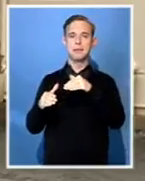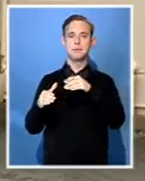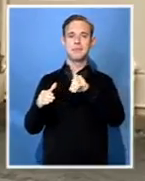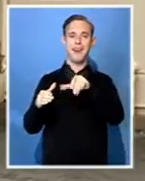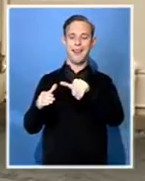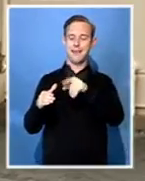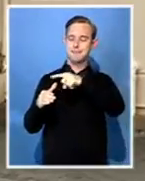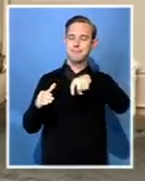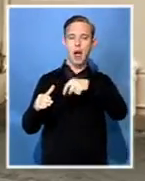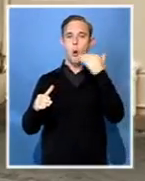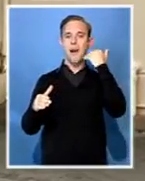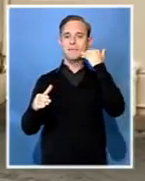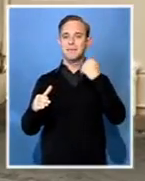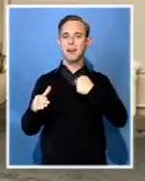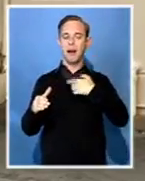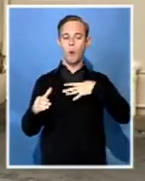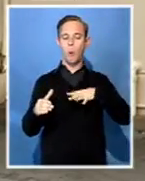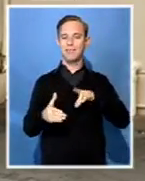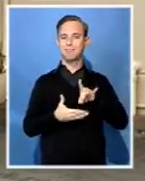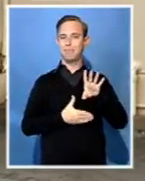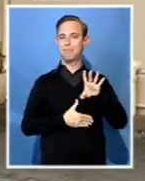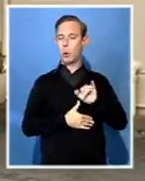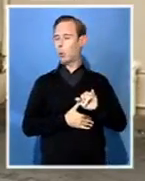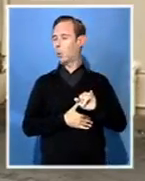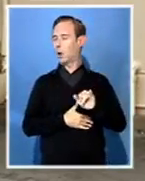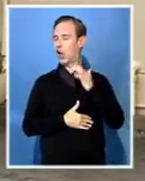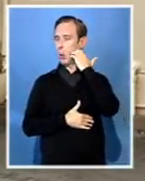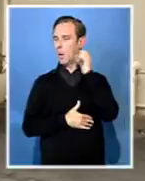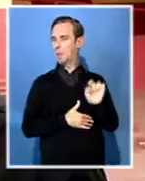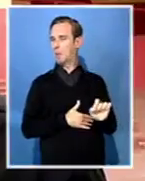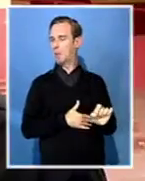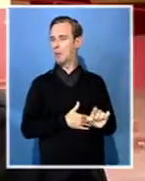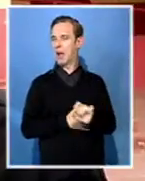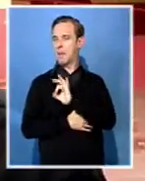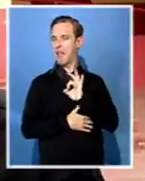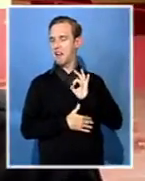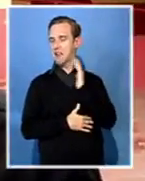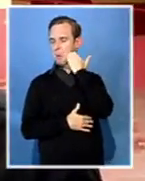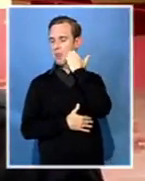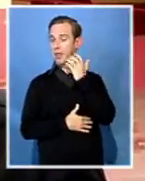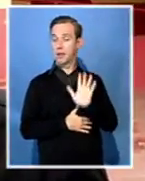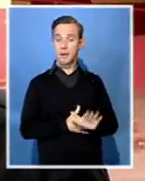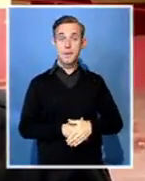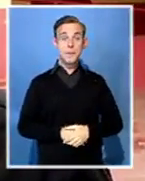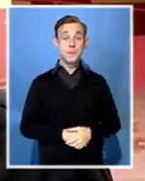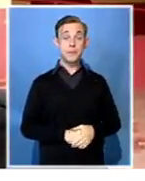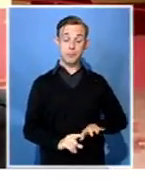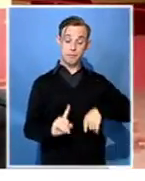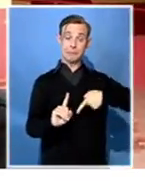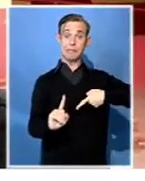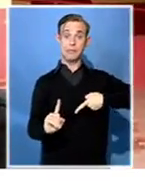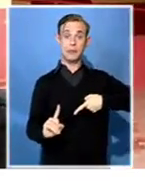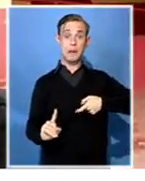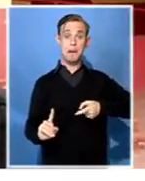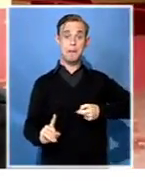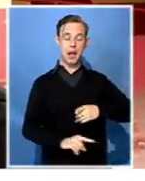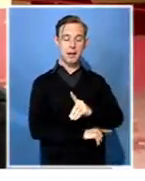within the DA to get rid of Patricia DeLille. Patricia DeLille had sold a soul